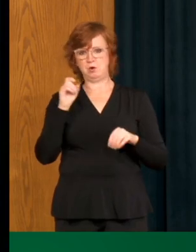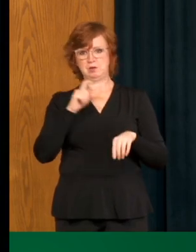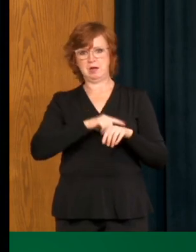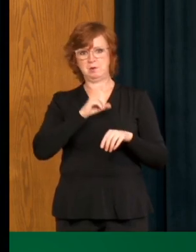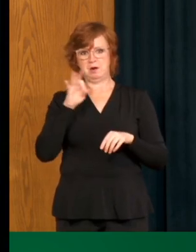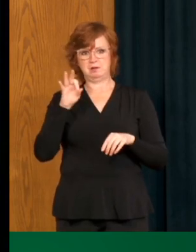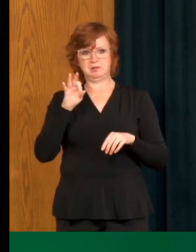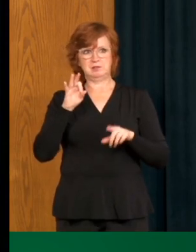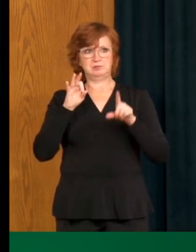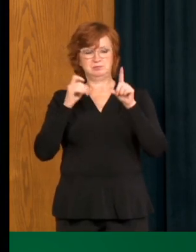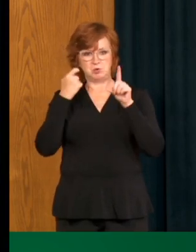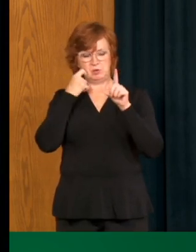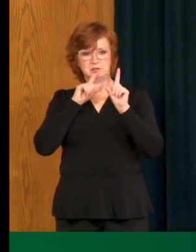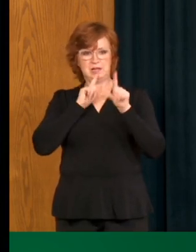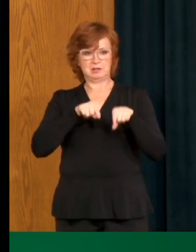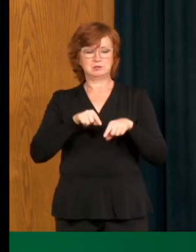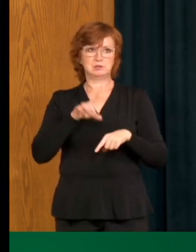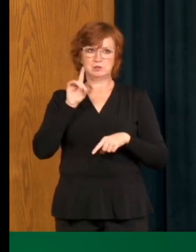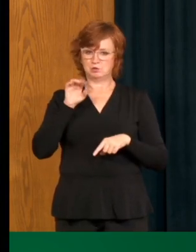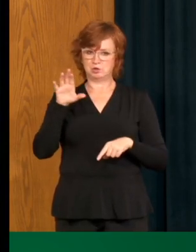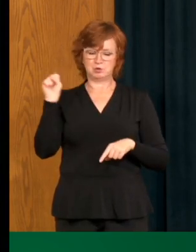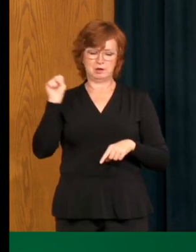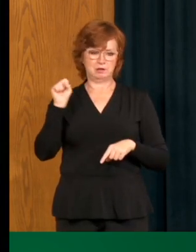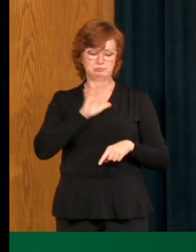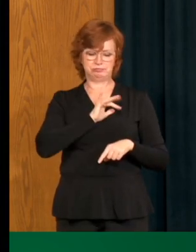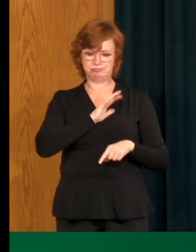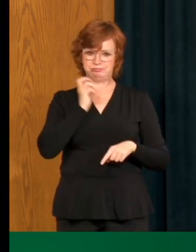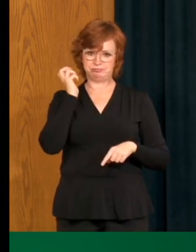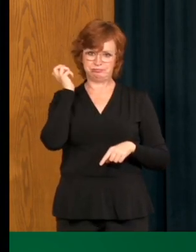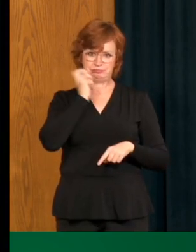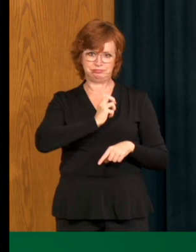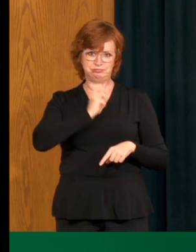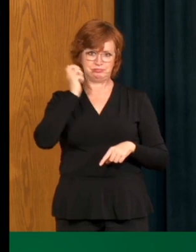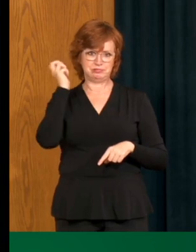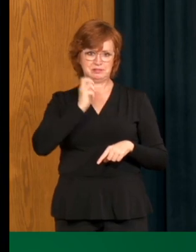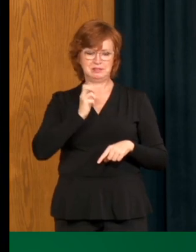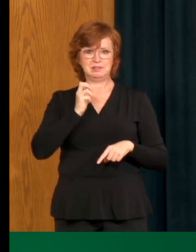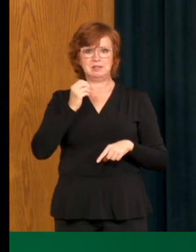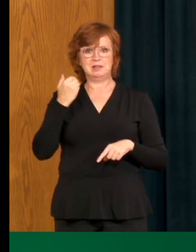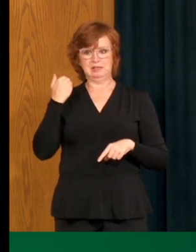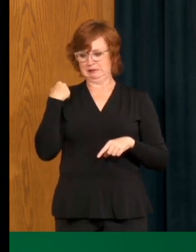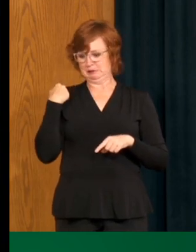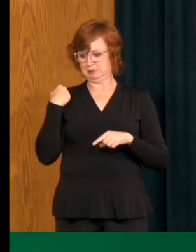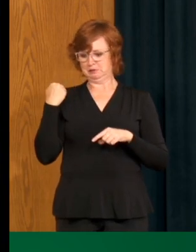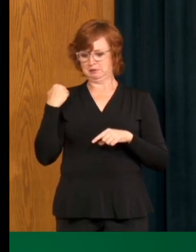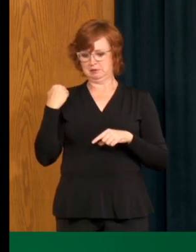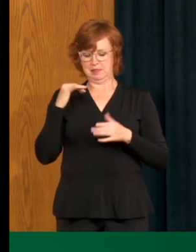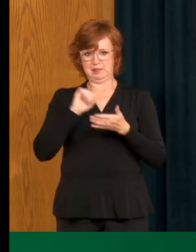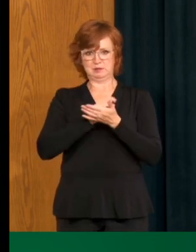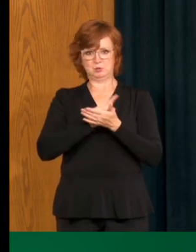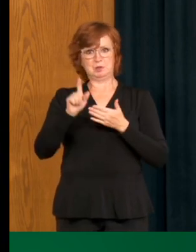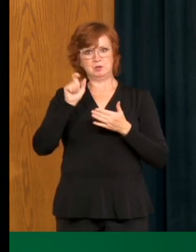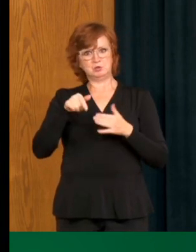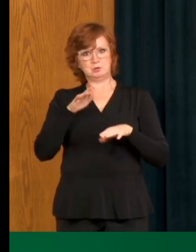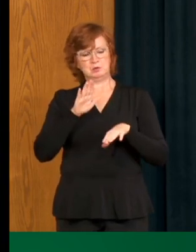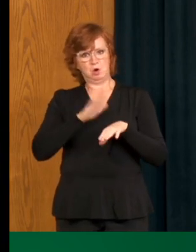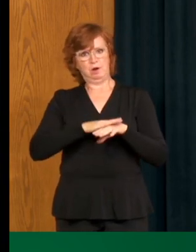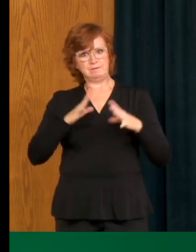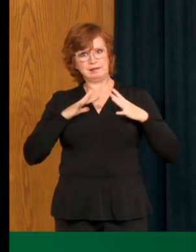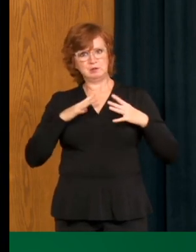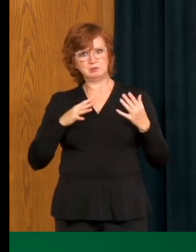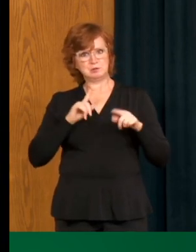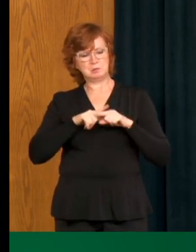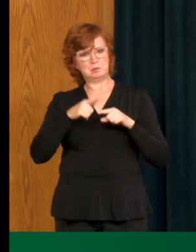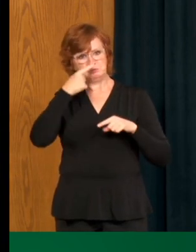person that just provided that answer for you. as Dr. Shahab, who was attempting to spend a few days with his family this week and is gracious enough to